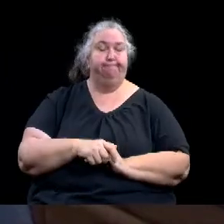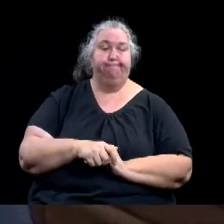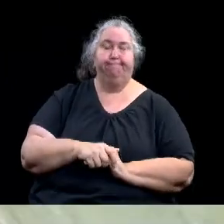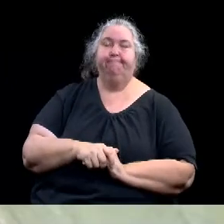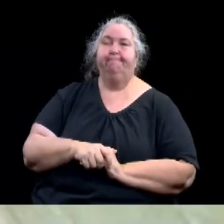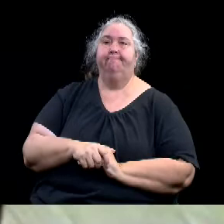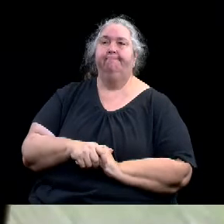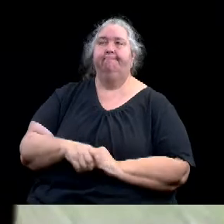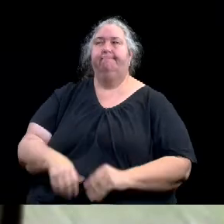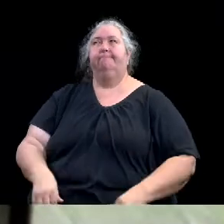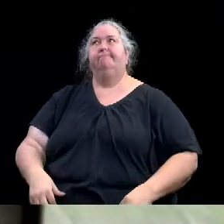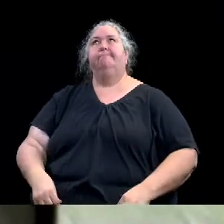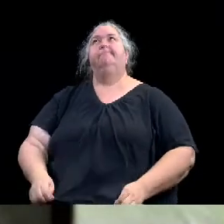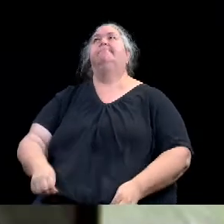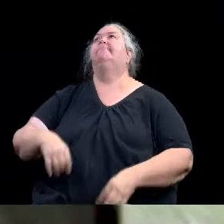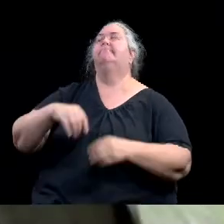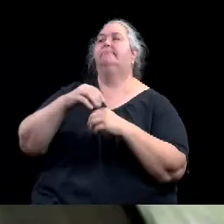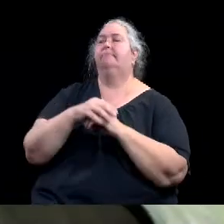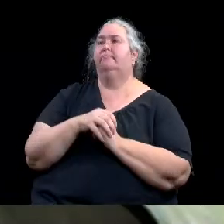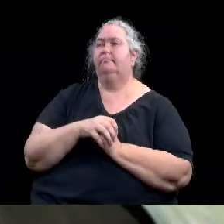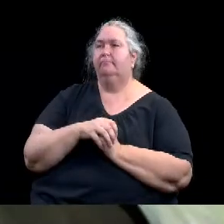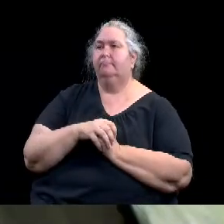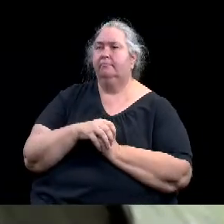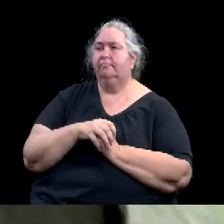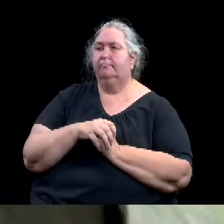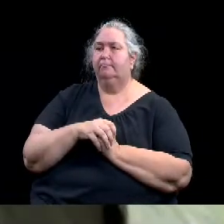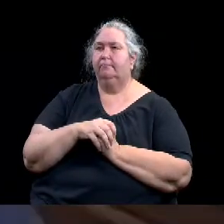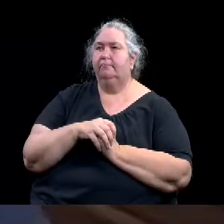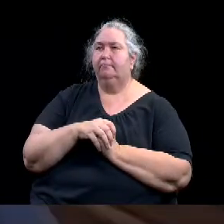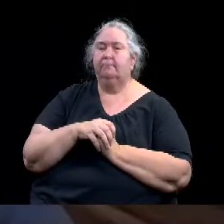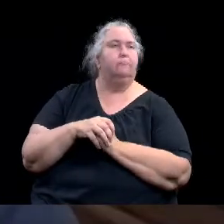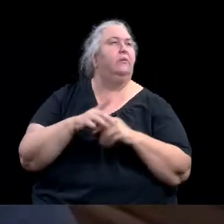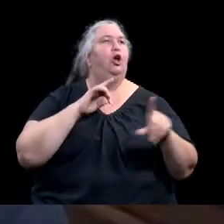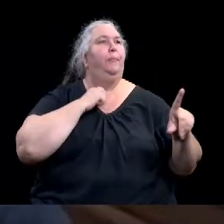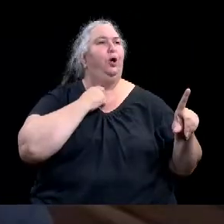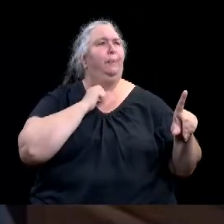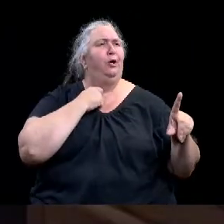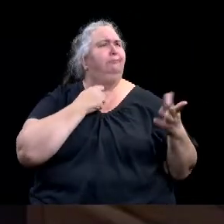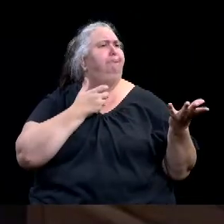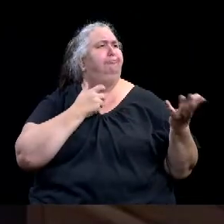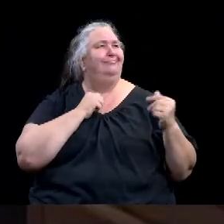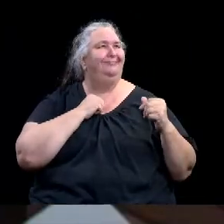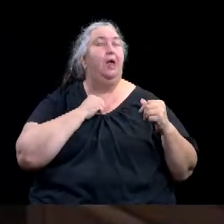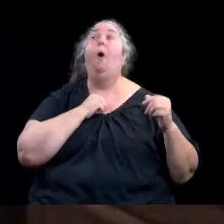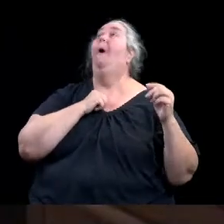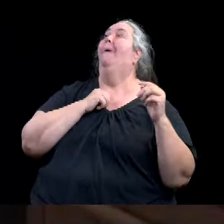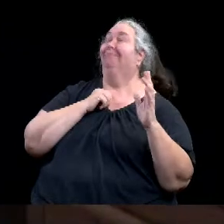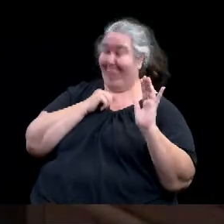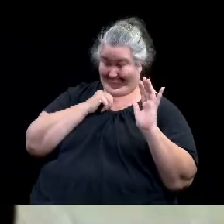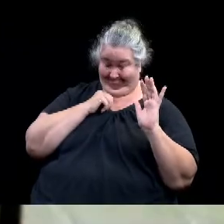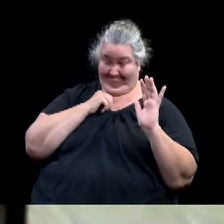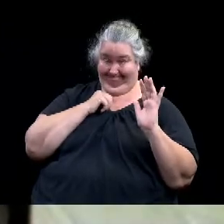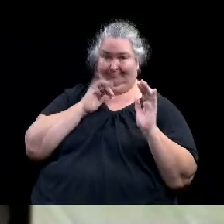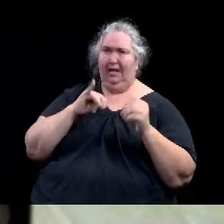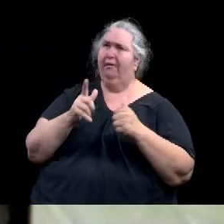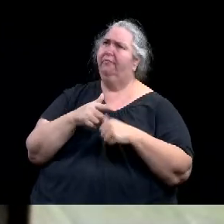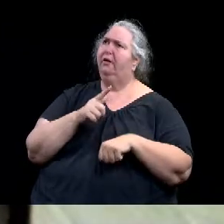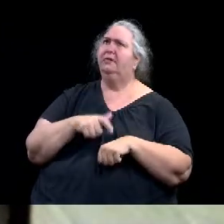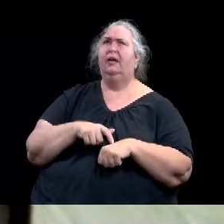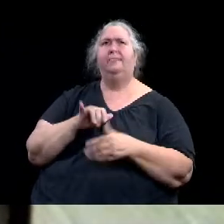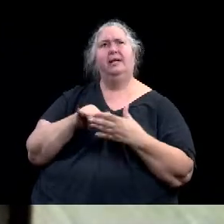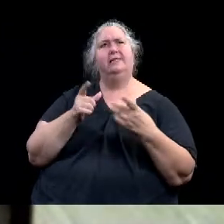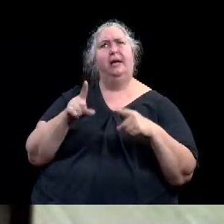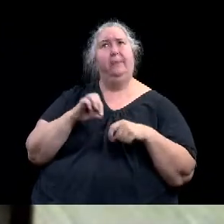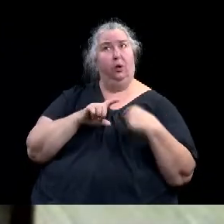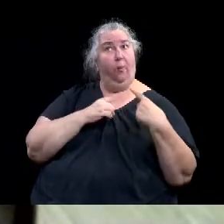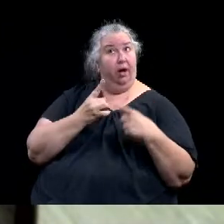That's, that's the first time that's happened in a while, right? least in a week. Oh, um, now our first work session is, uh,